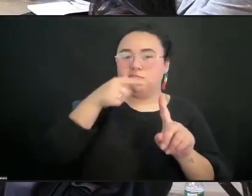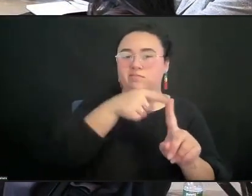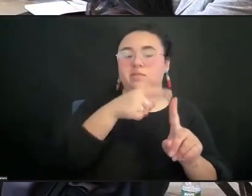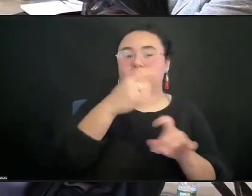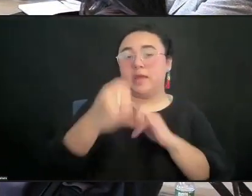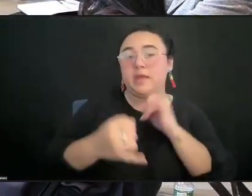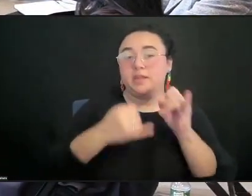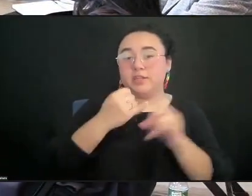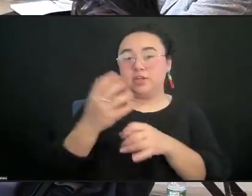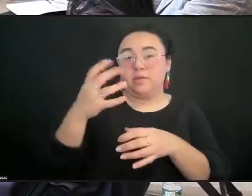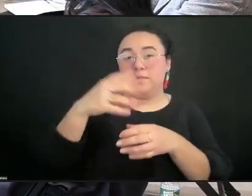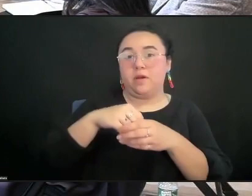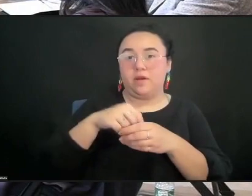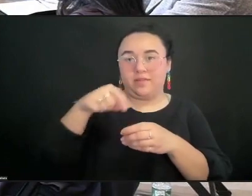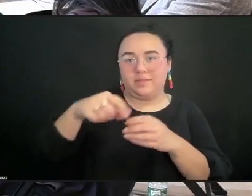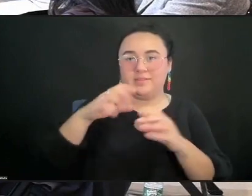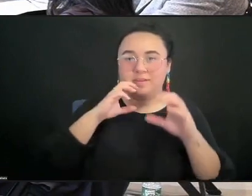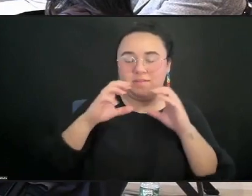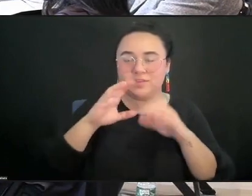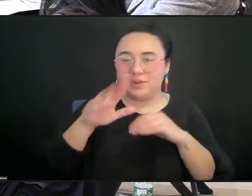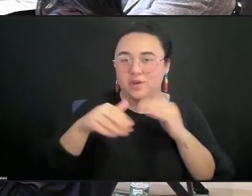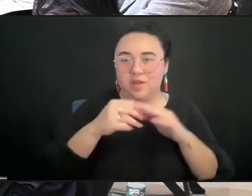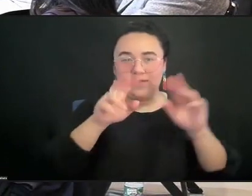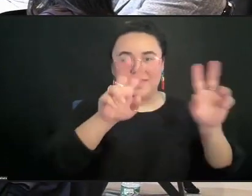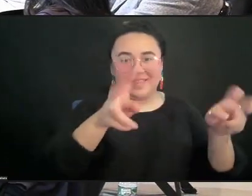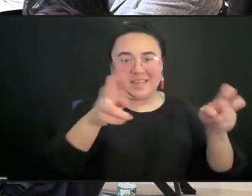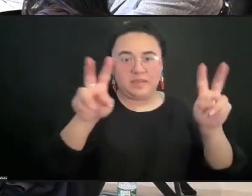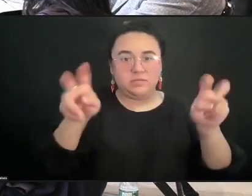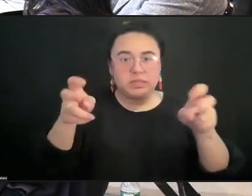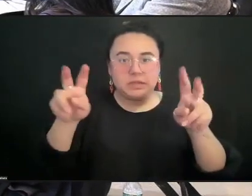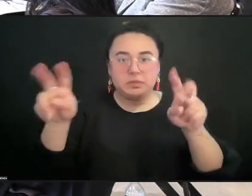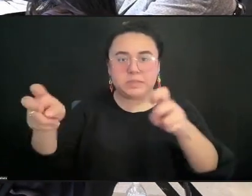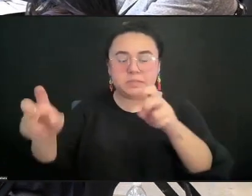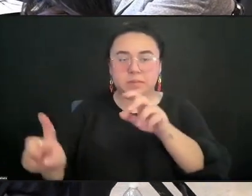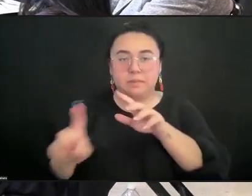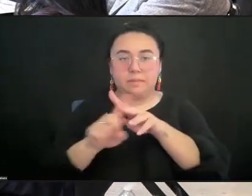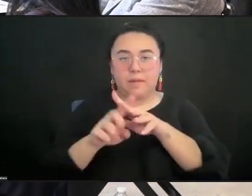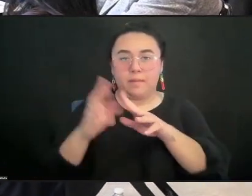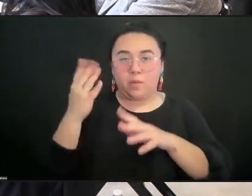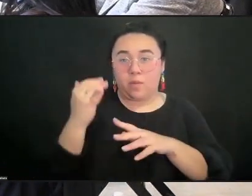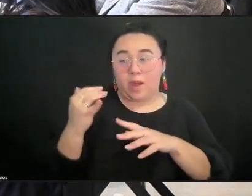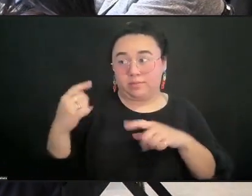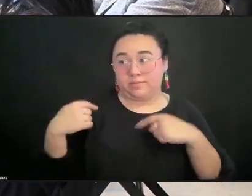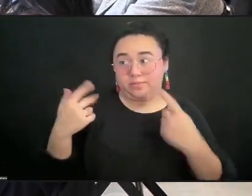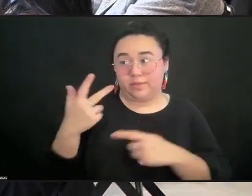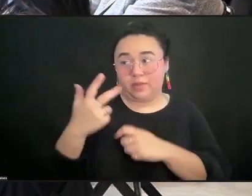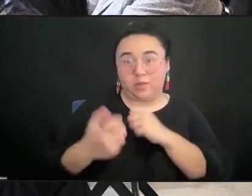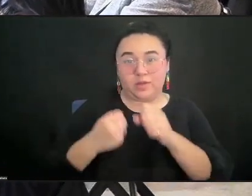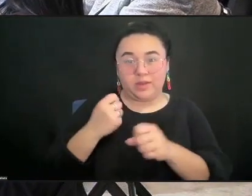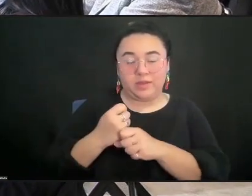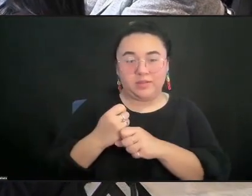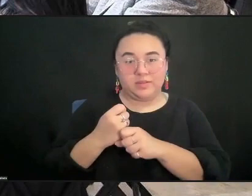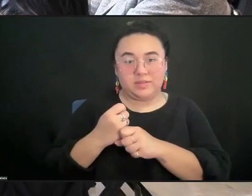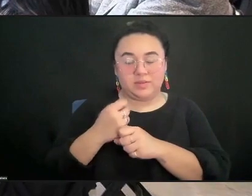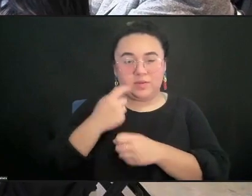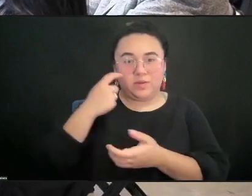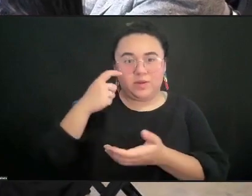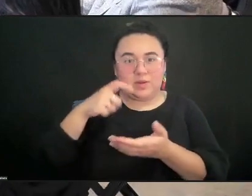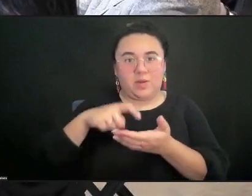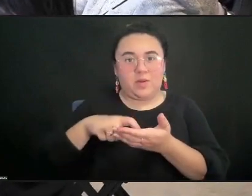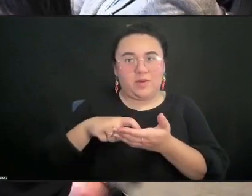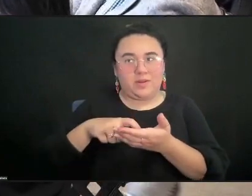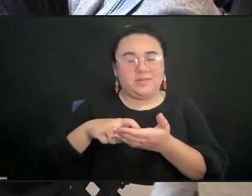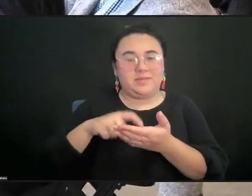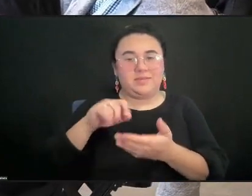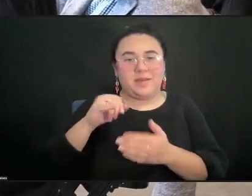all of these themes, are coming up because for the last three years we have increased our sense of isolation, both